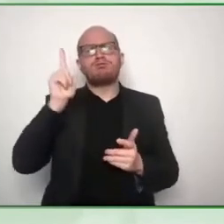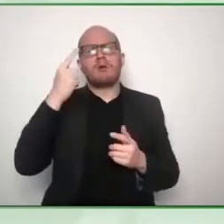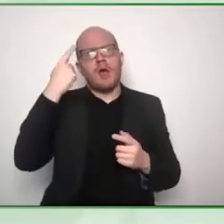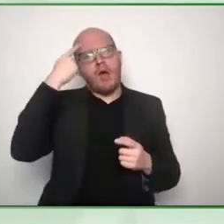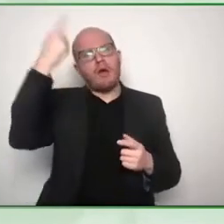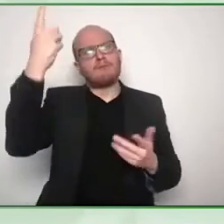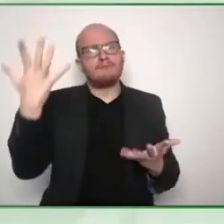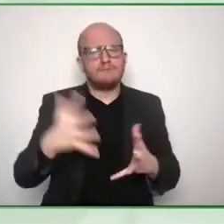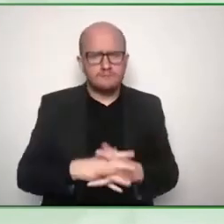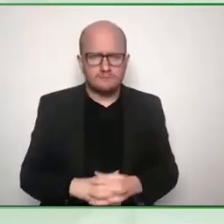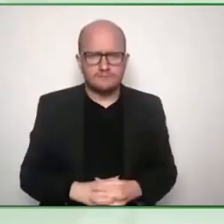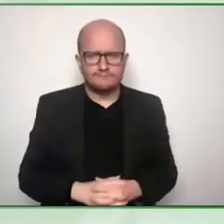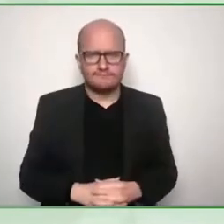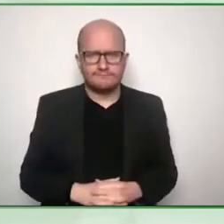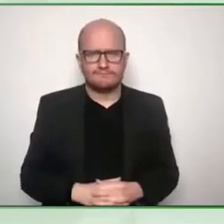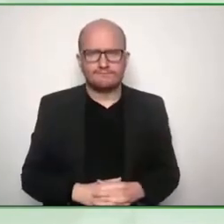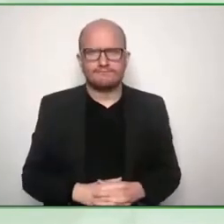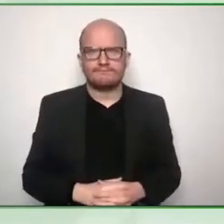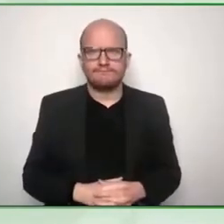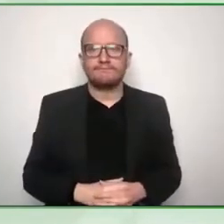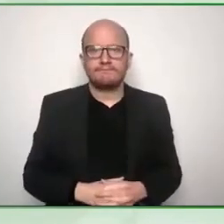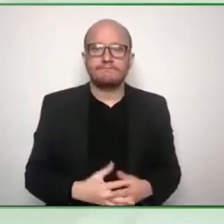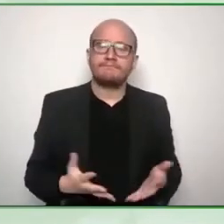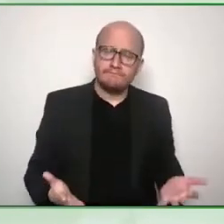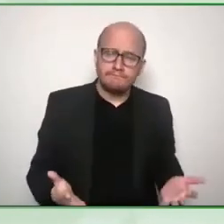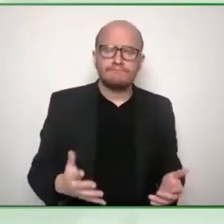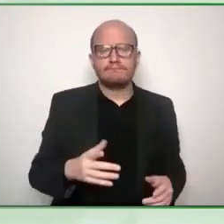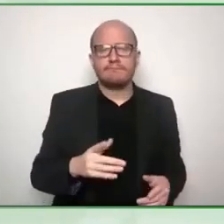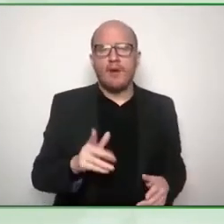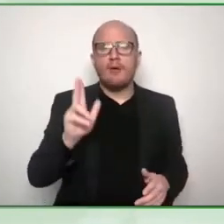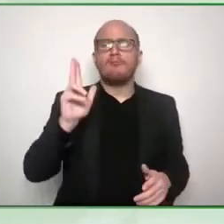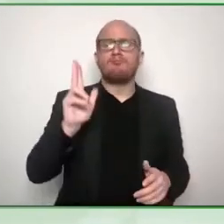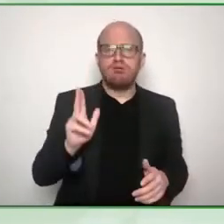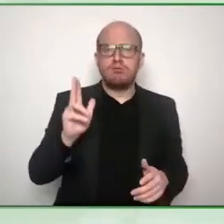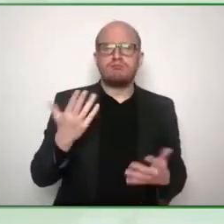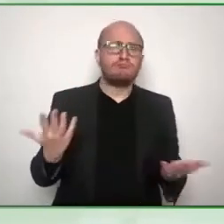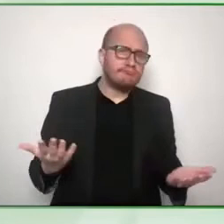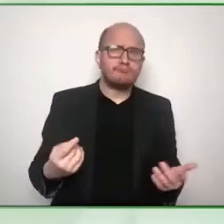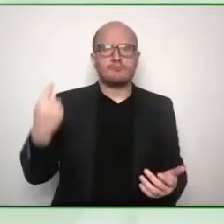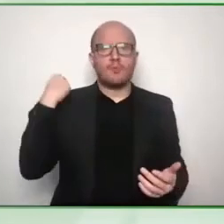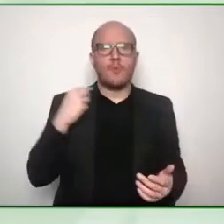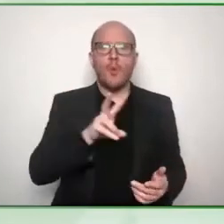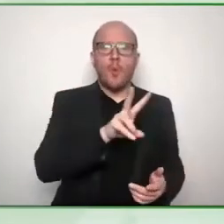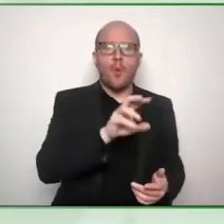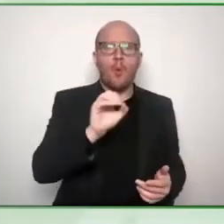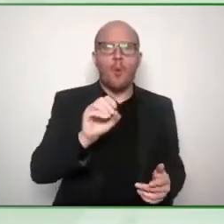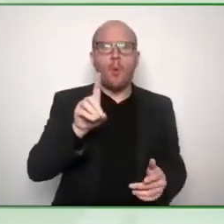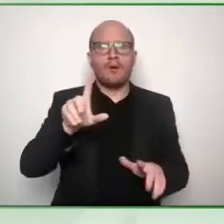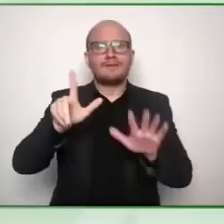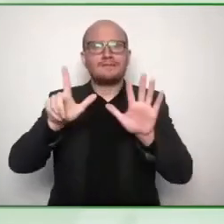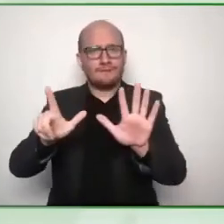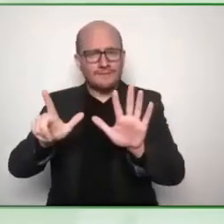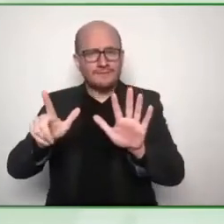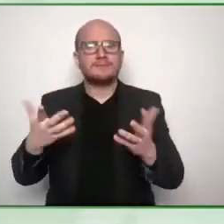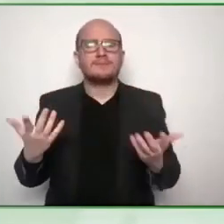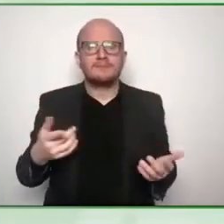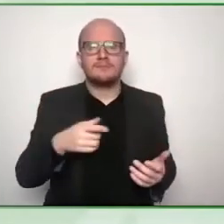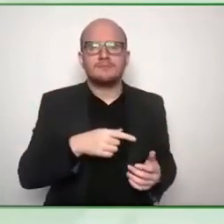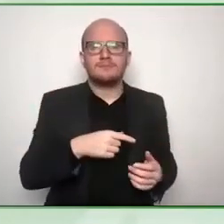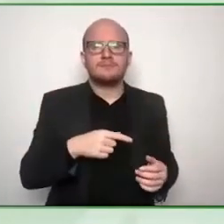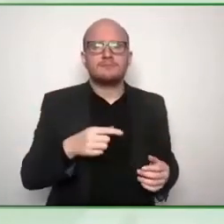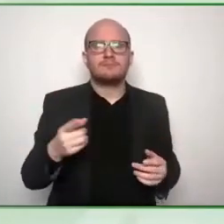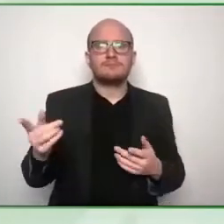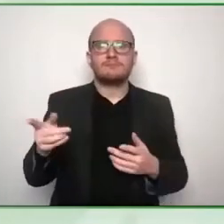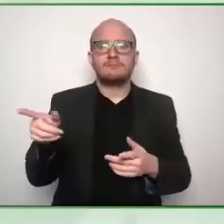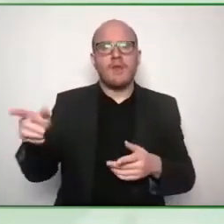began back in 2017 we were asked to review the existing south australian government website accessibility